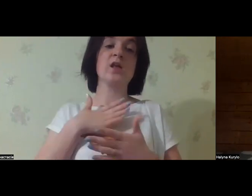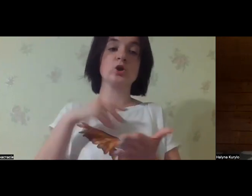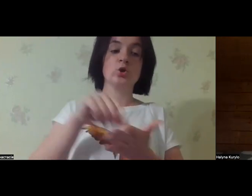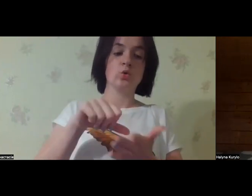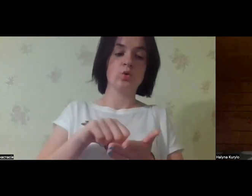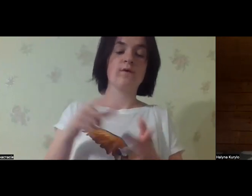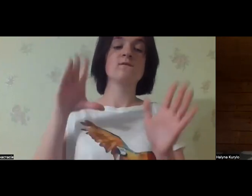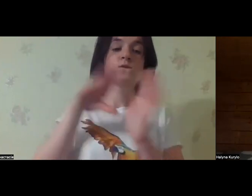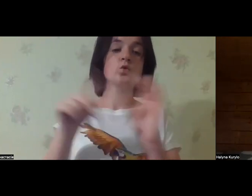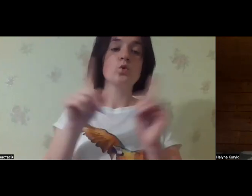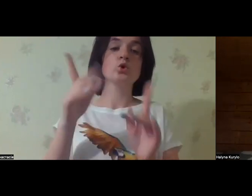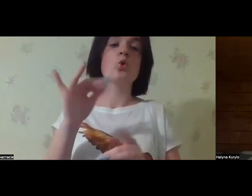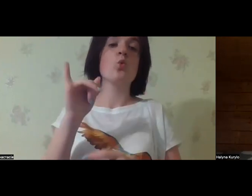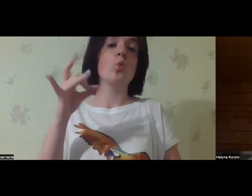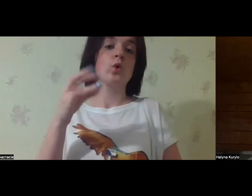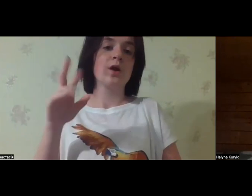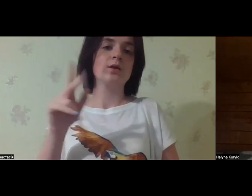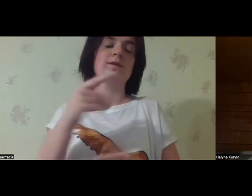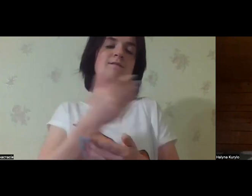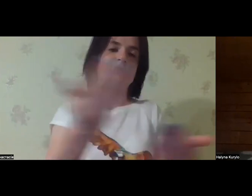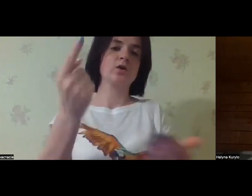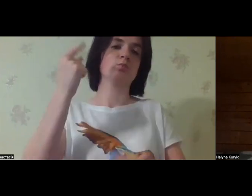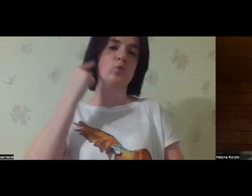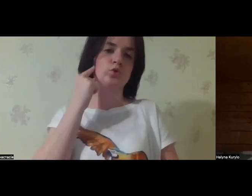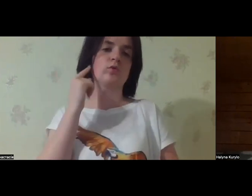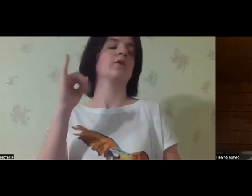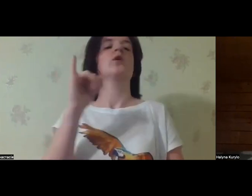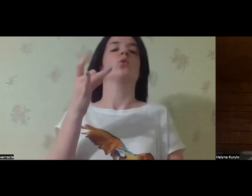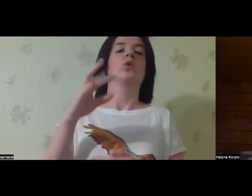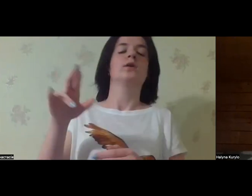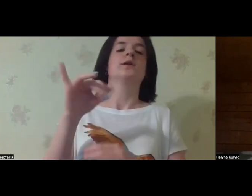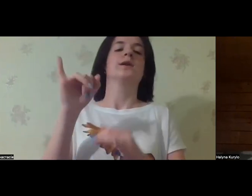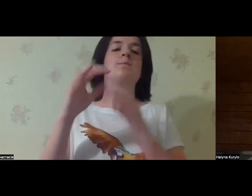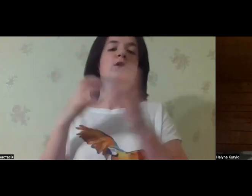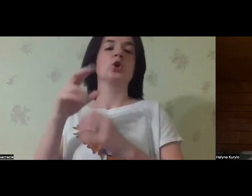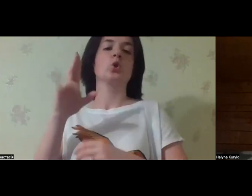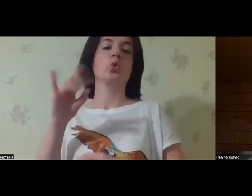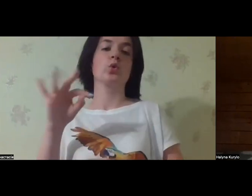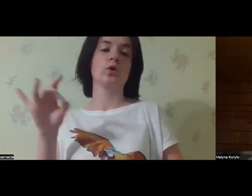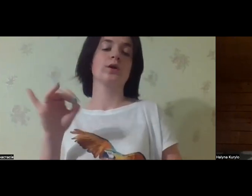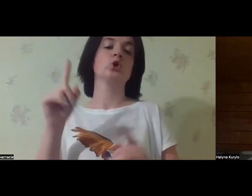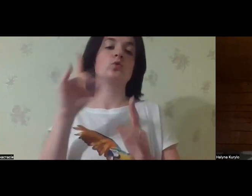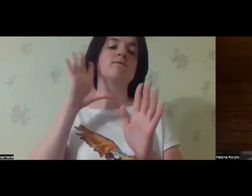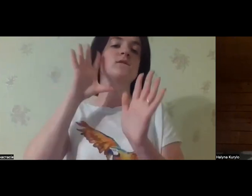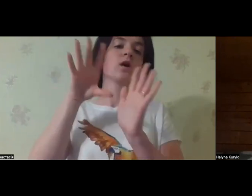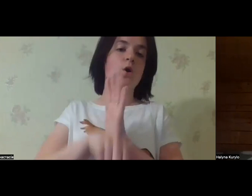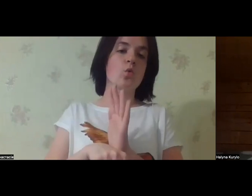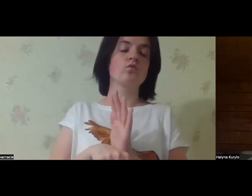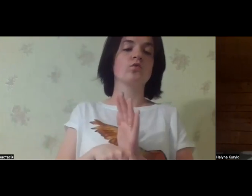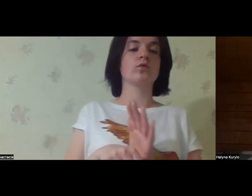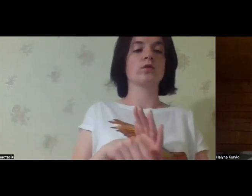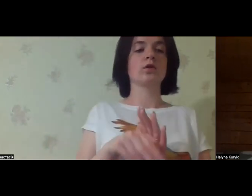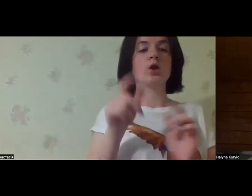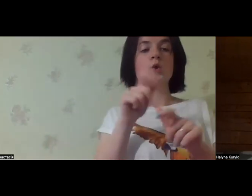understanding things. And our role is to make sure the government can hear you, the government and the